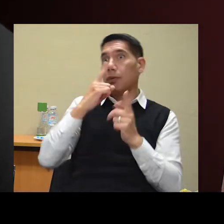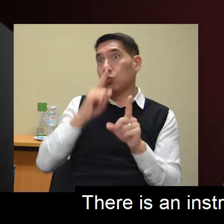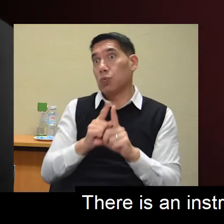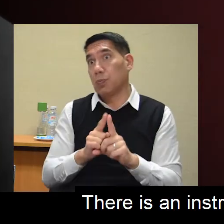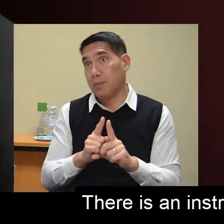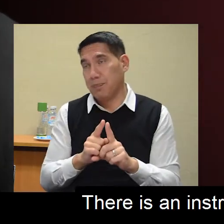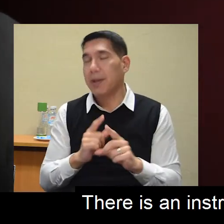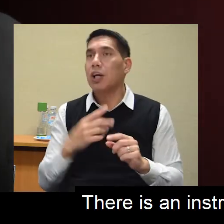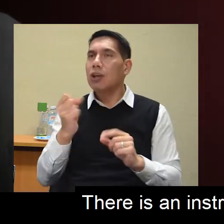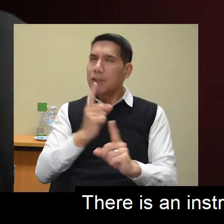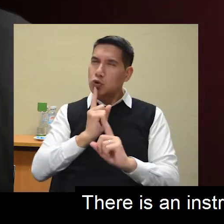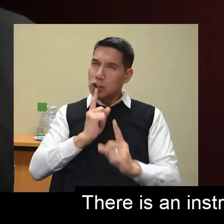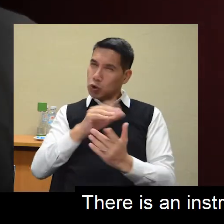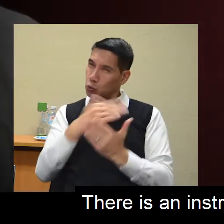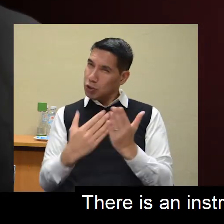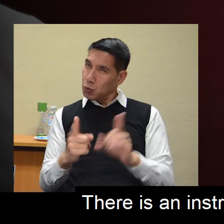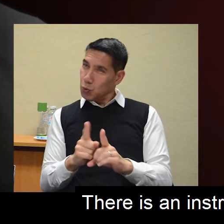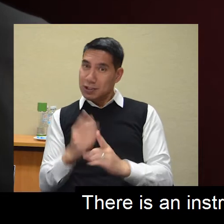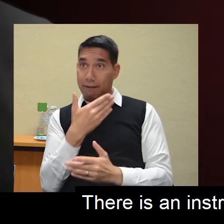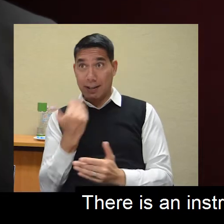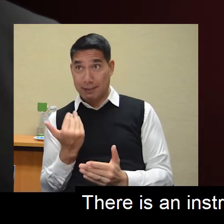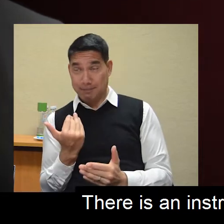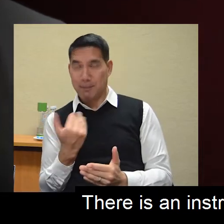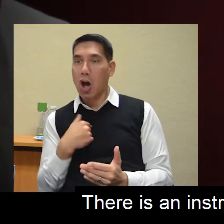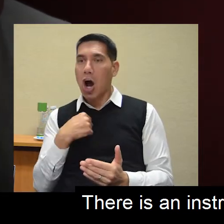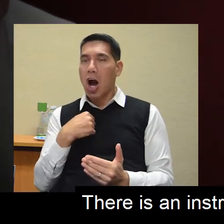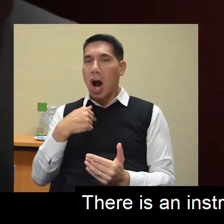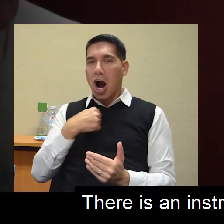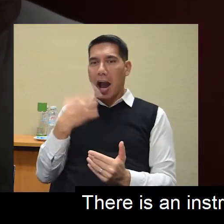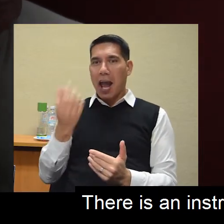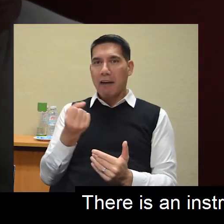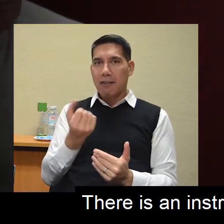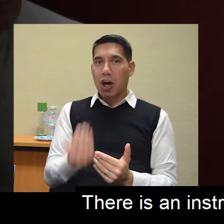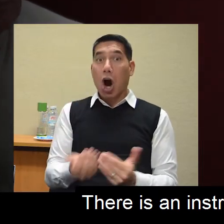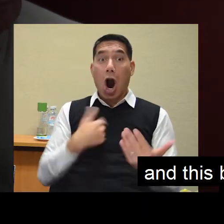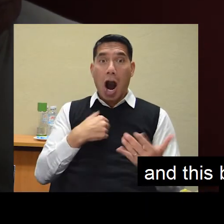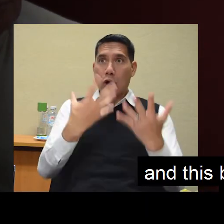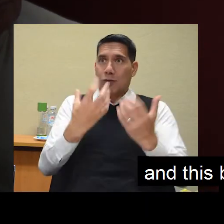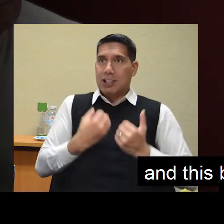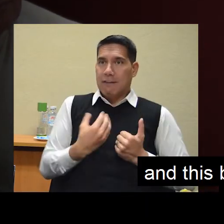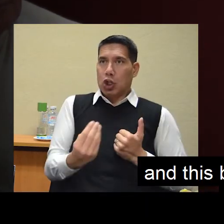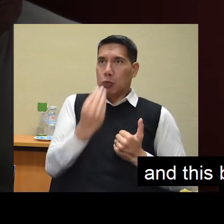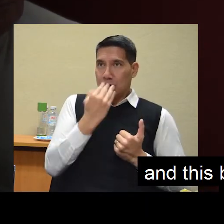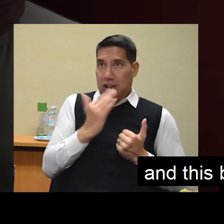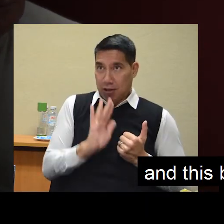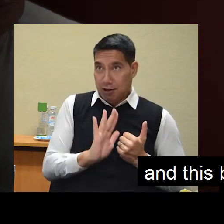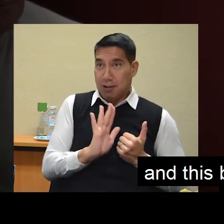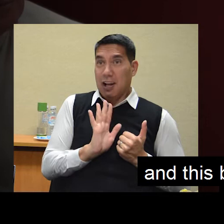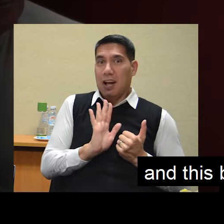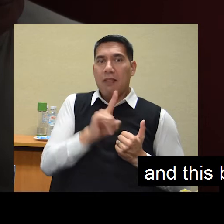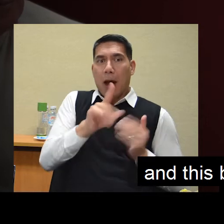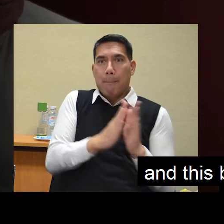There is an instruction story which is lovely. I receive the communion and this booklet once again